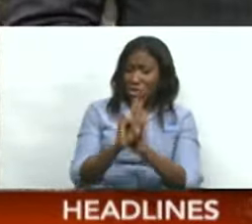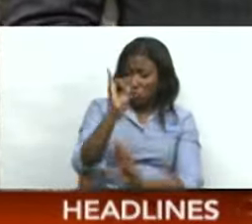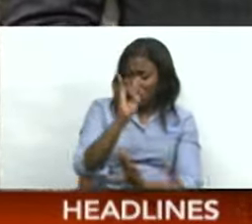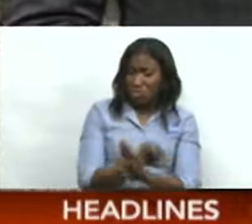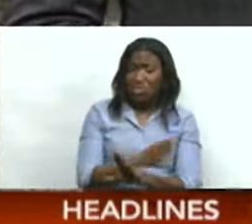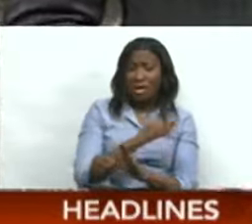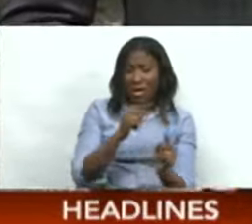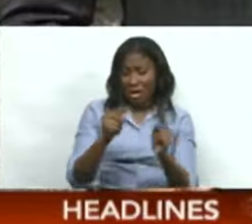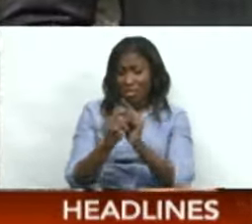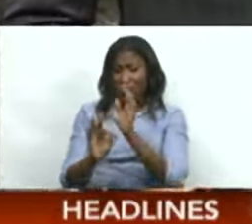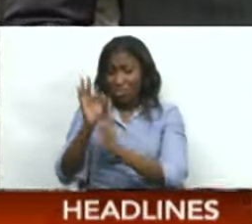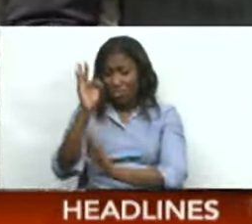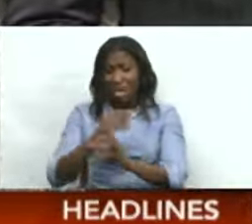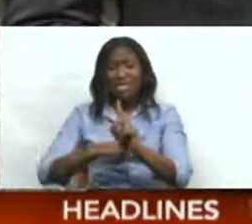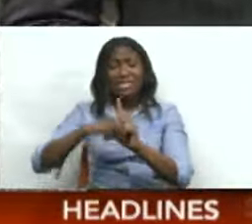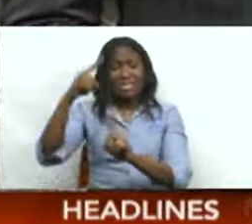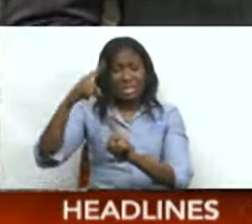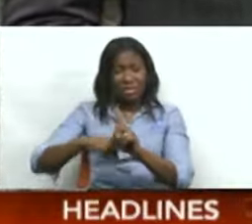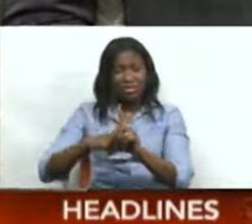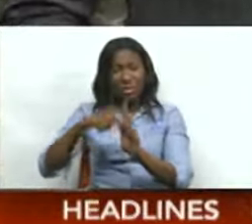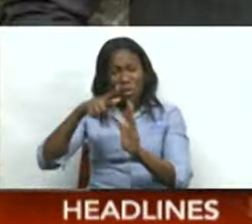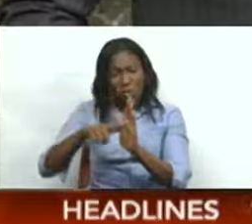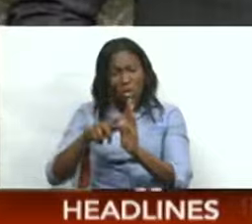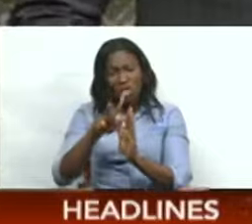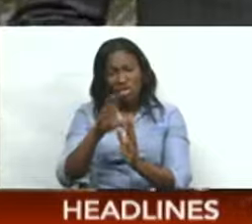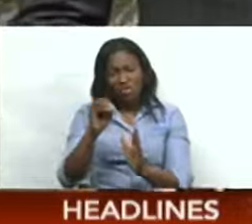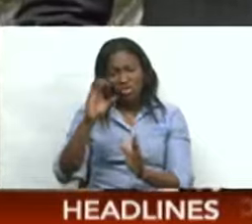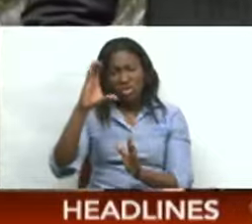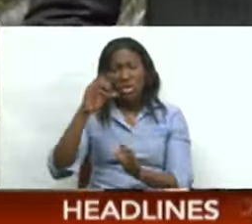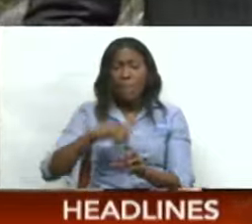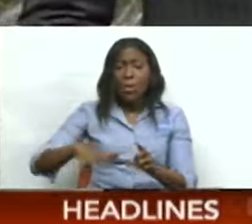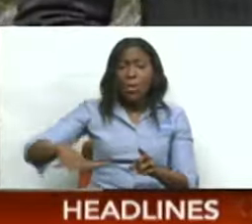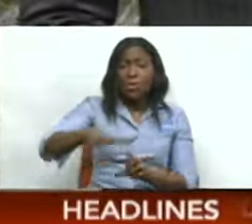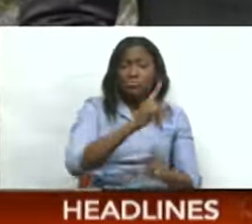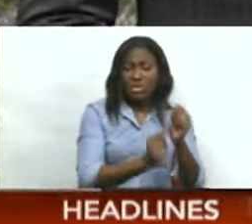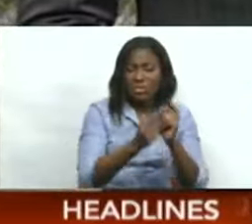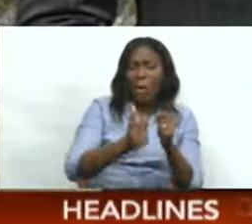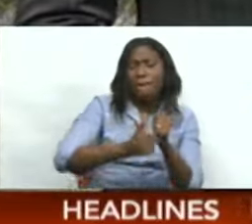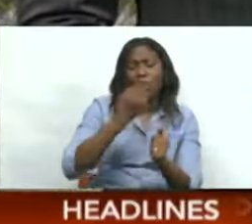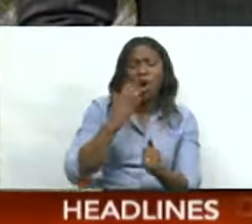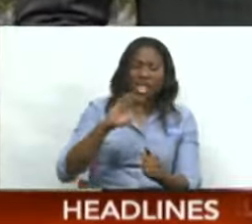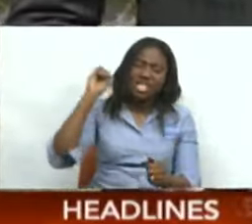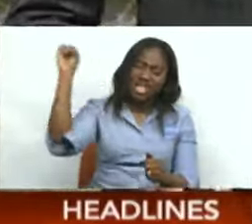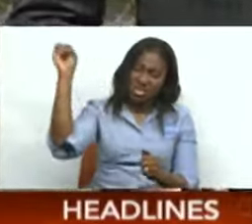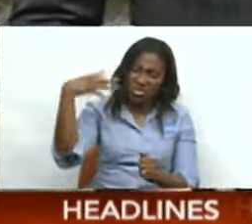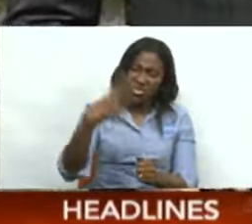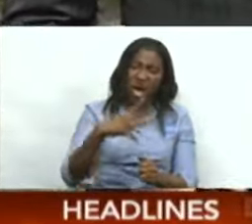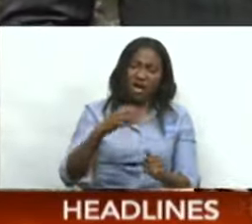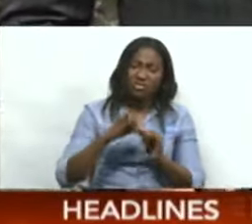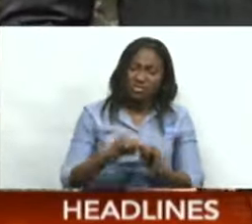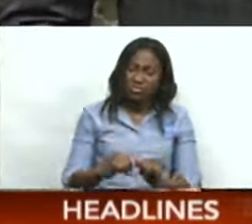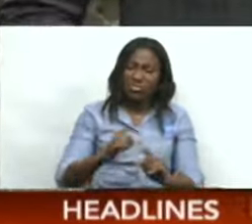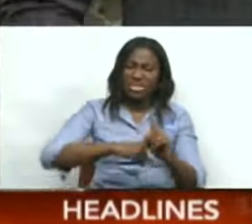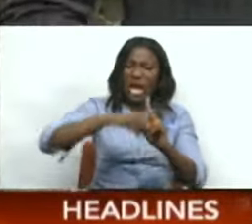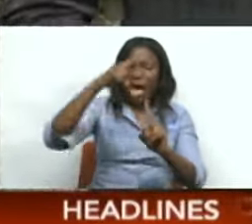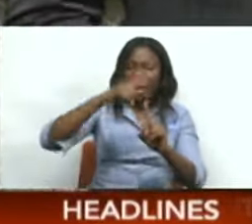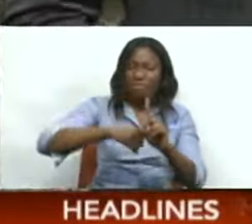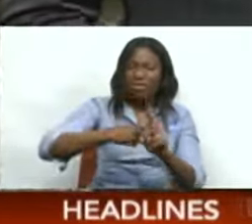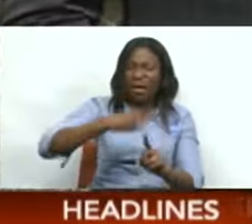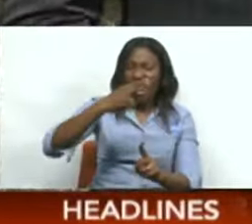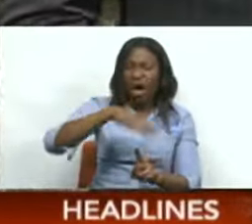maximum high temperatures below 30 degrees Celsius. But across Trinidad, mostly hot and sunny conditions got a maximum high temperatures